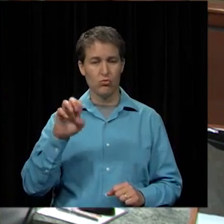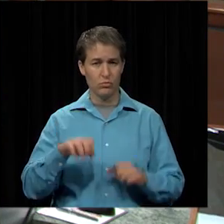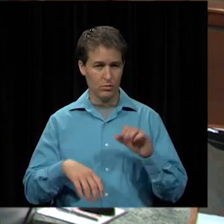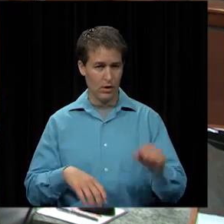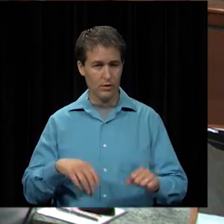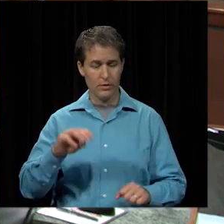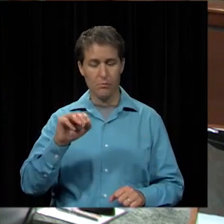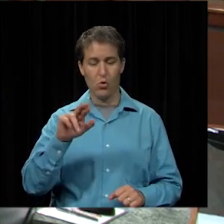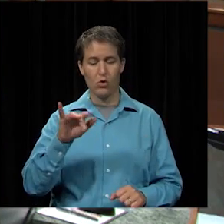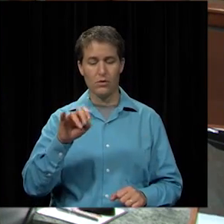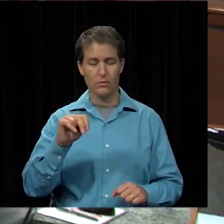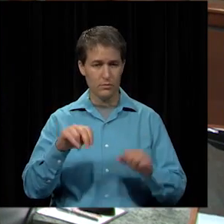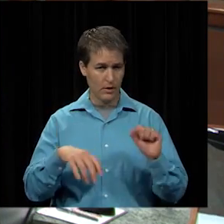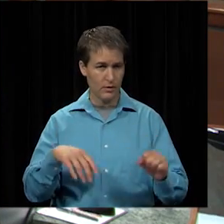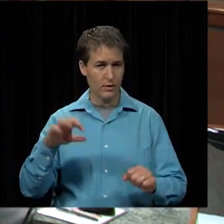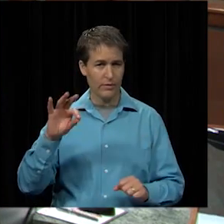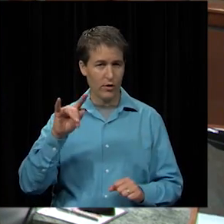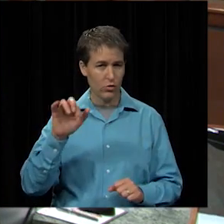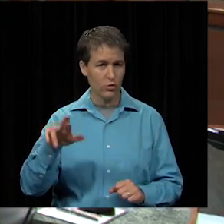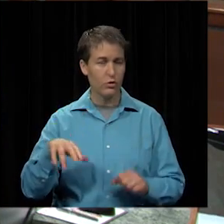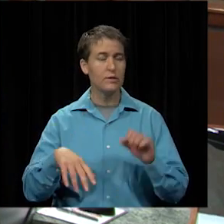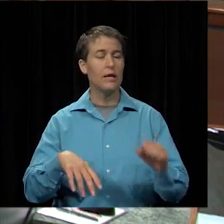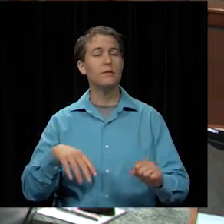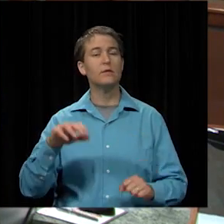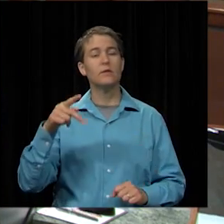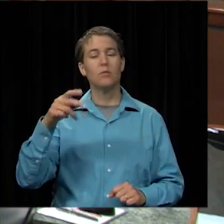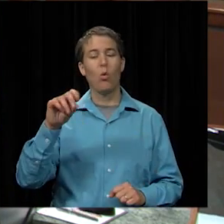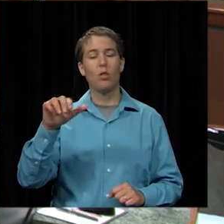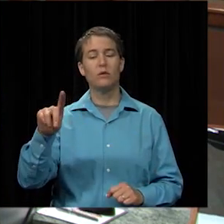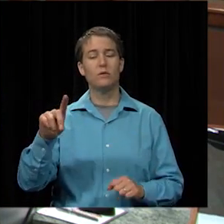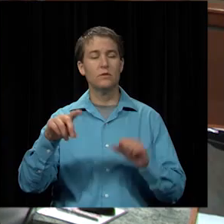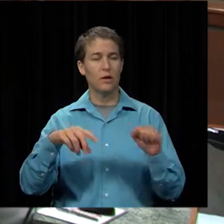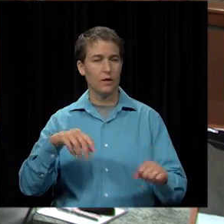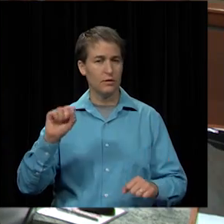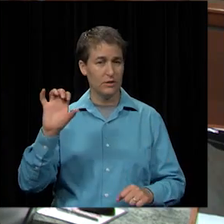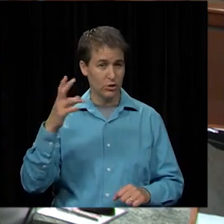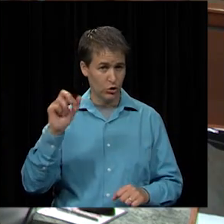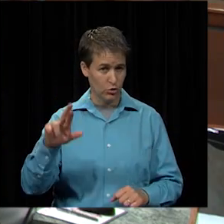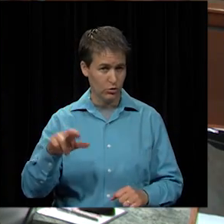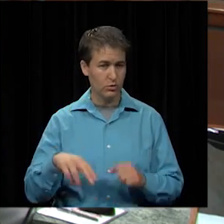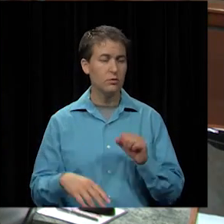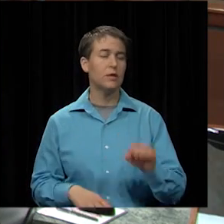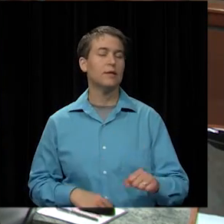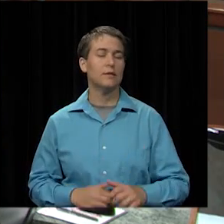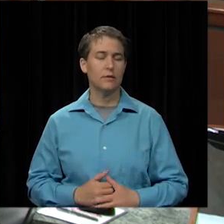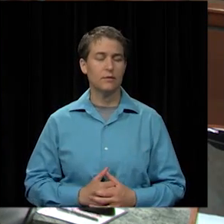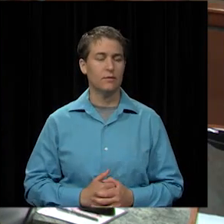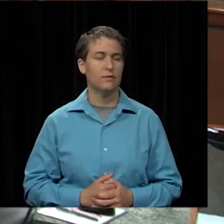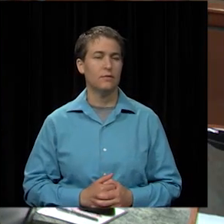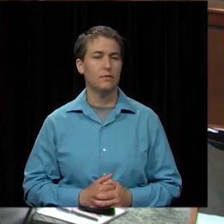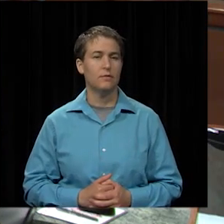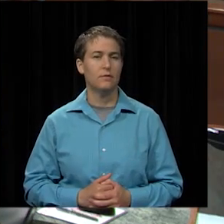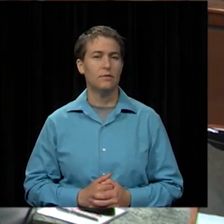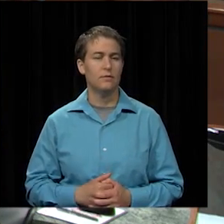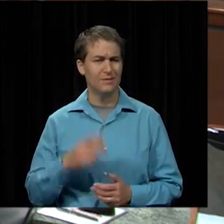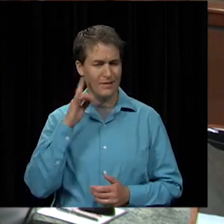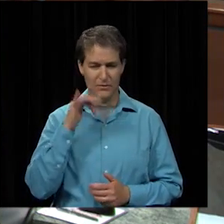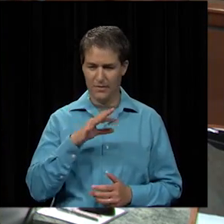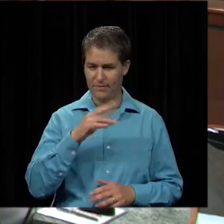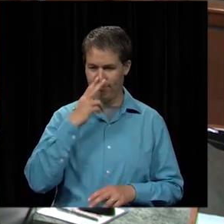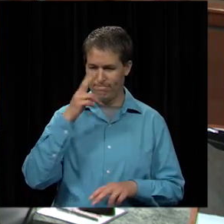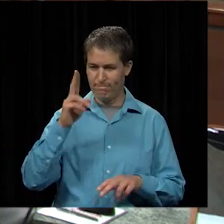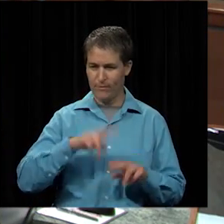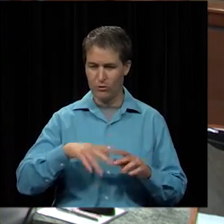Yes. Mrs. Martin? Yes. Mrs. Felter? Yes. Mr. Poland? Yes. Mr. Scherer? Yes. That sounds like a fun trip.